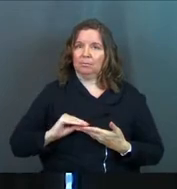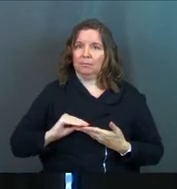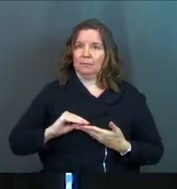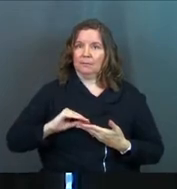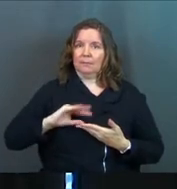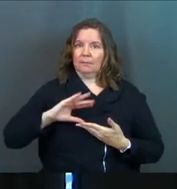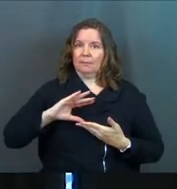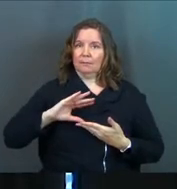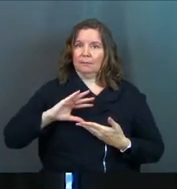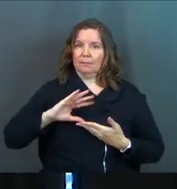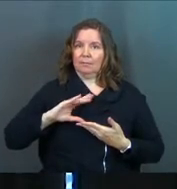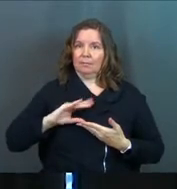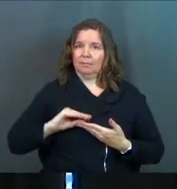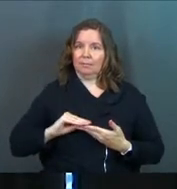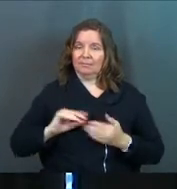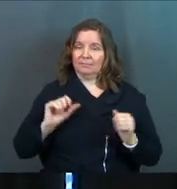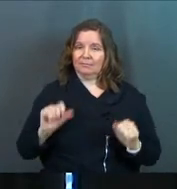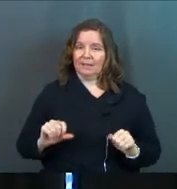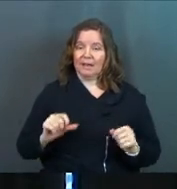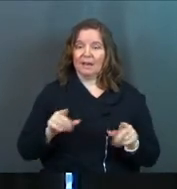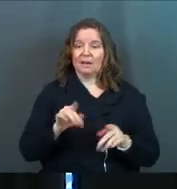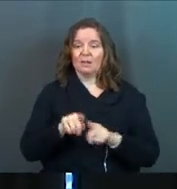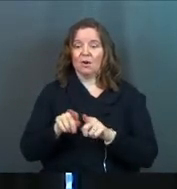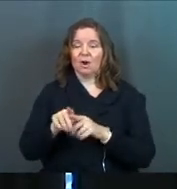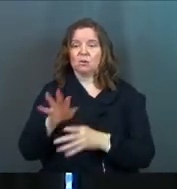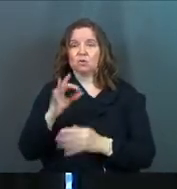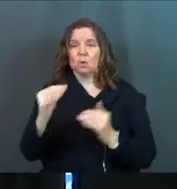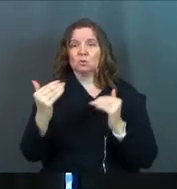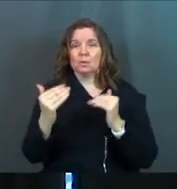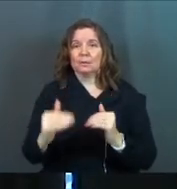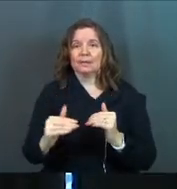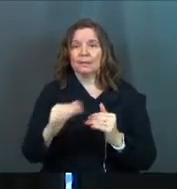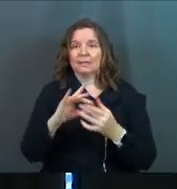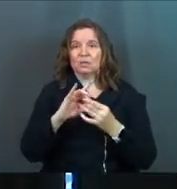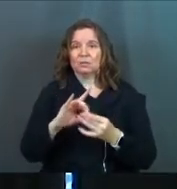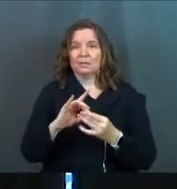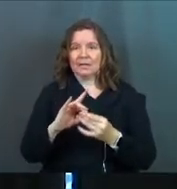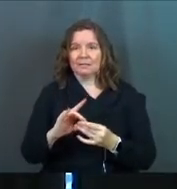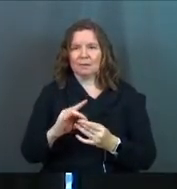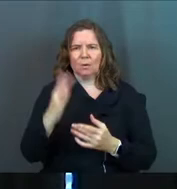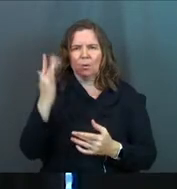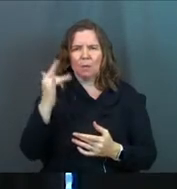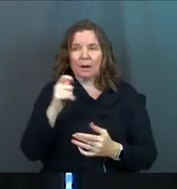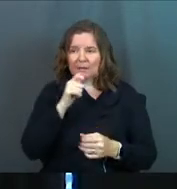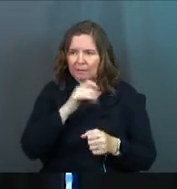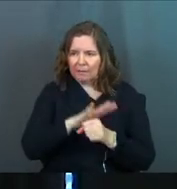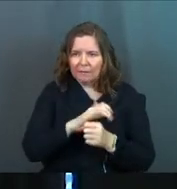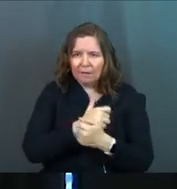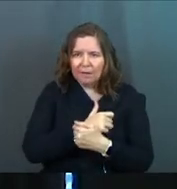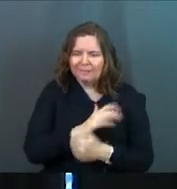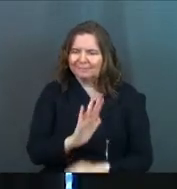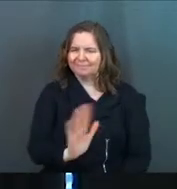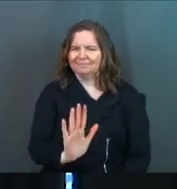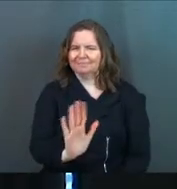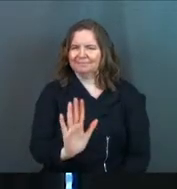also chose to limit His relationships. Why? Lack of love? No.